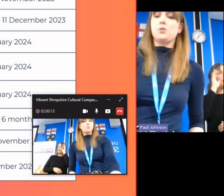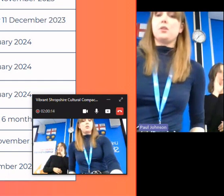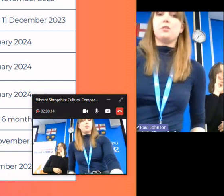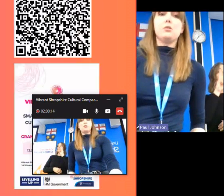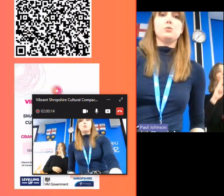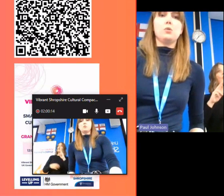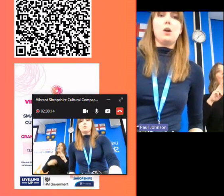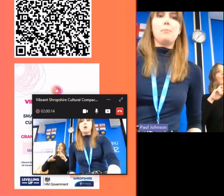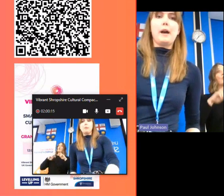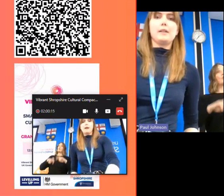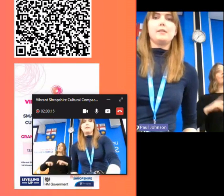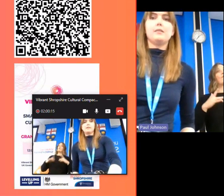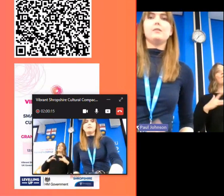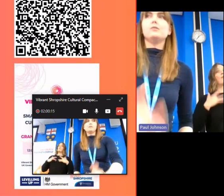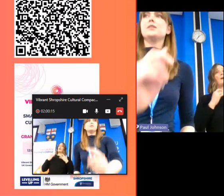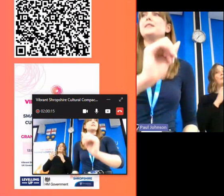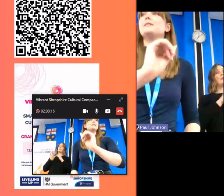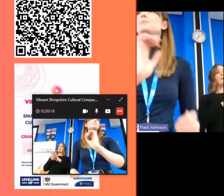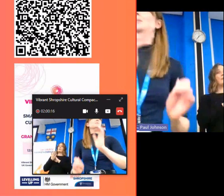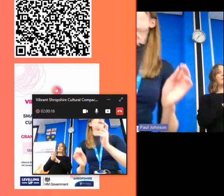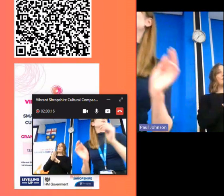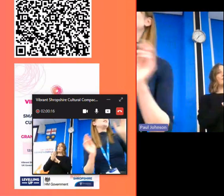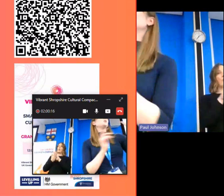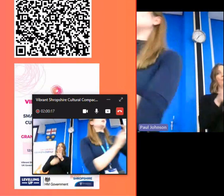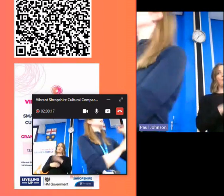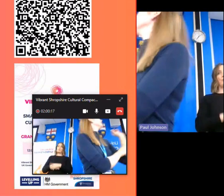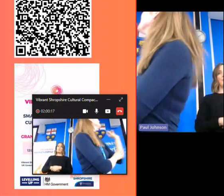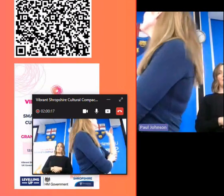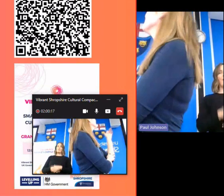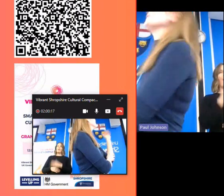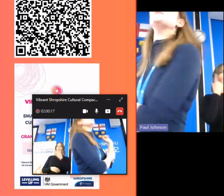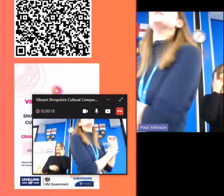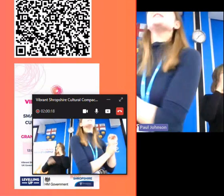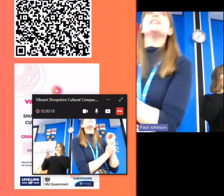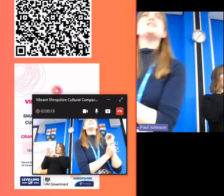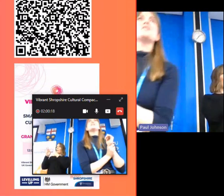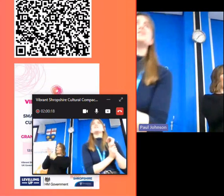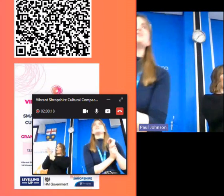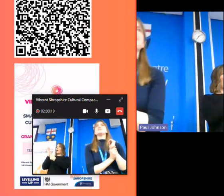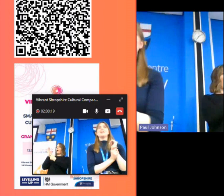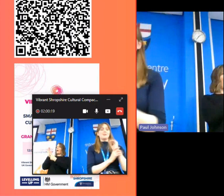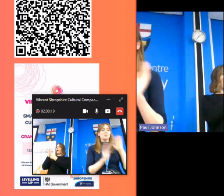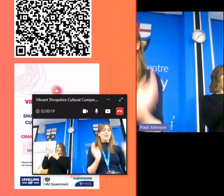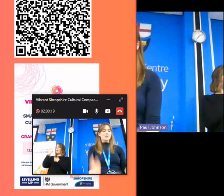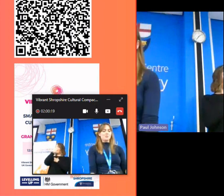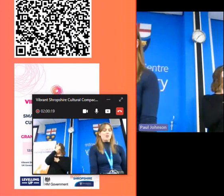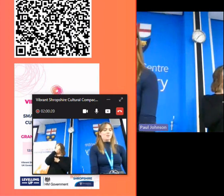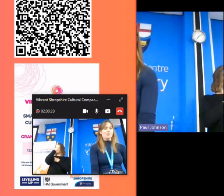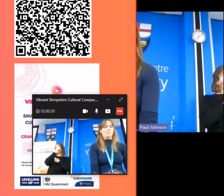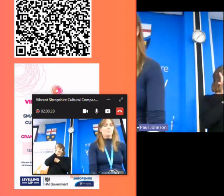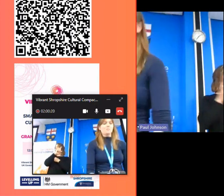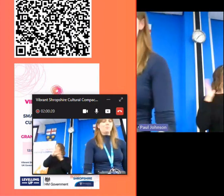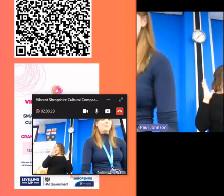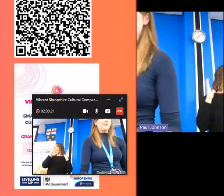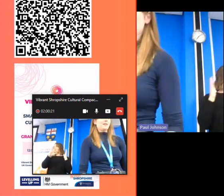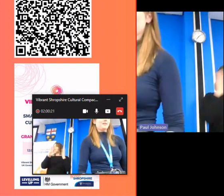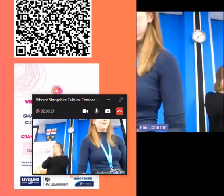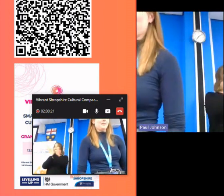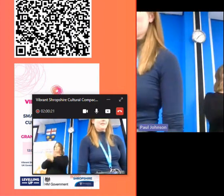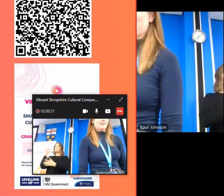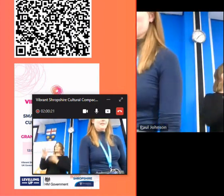vibrant shropshire cultural compact or there's a lovely qr code and almost take advantage of that it will take you straight to the